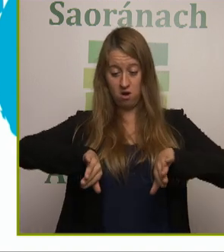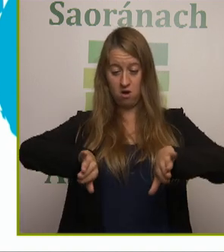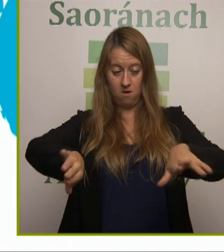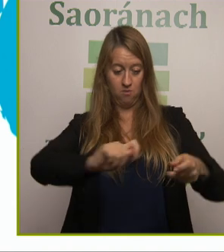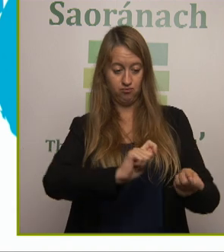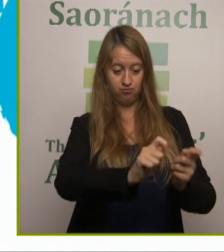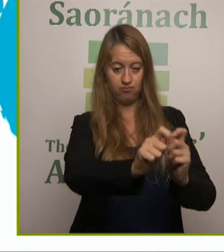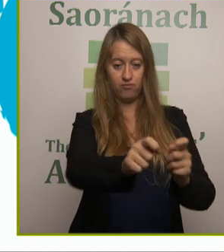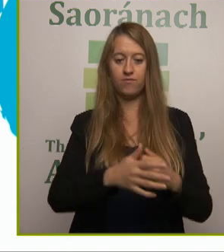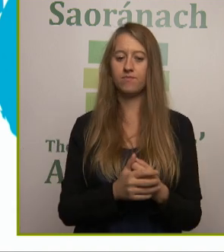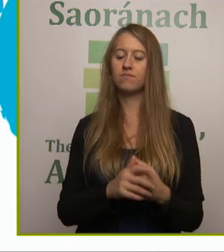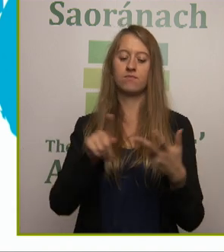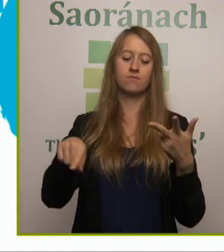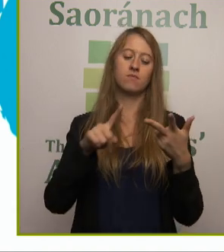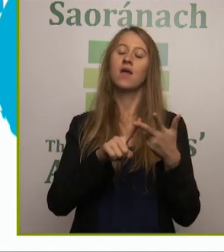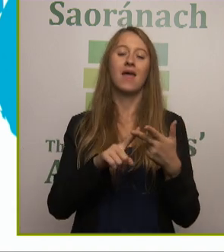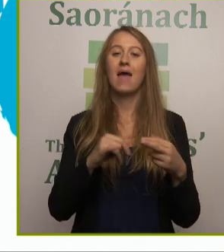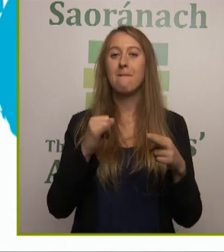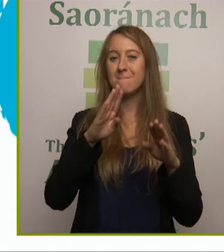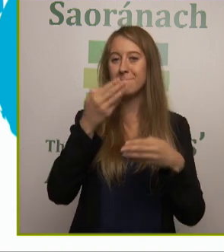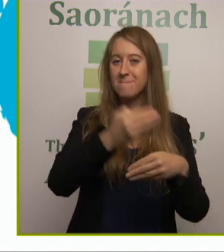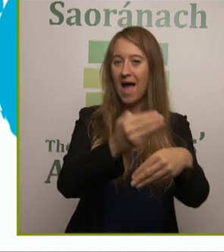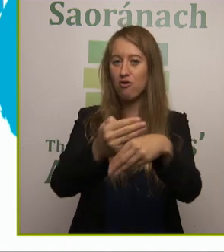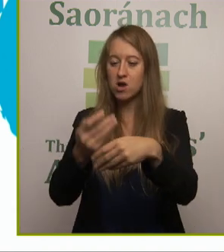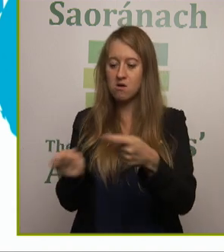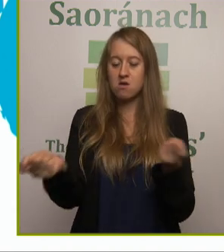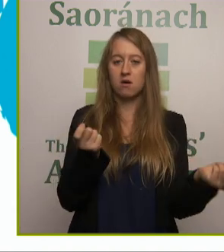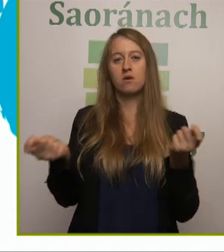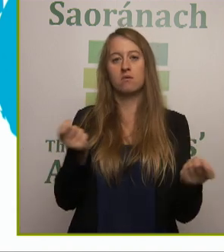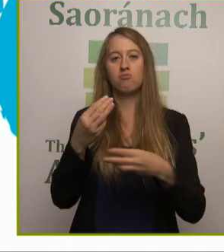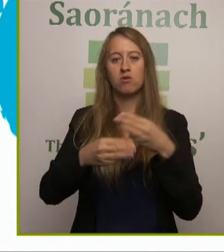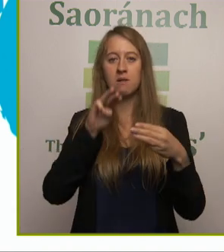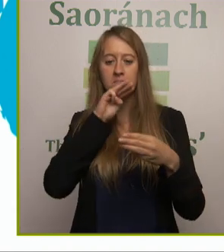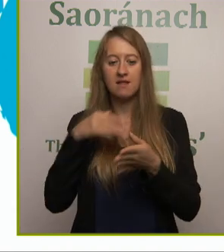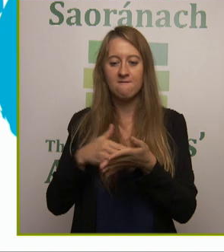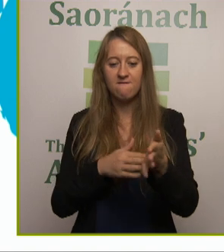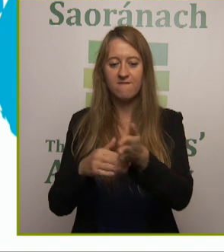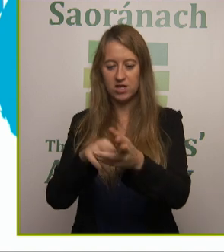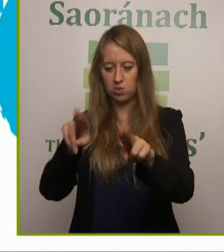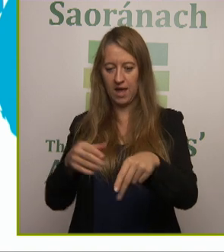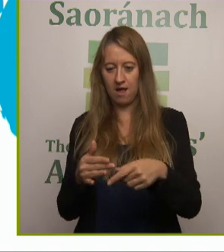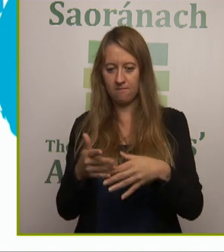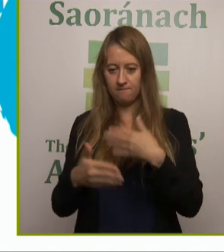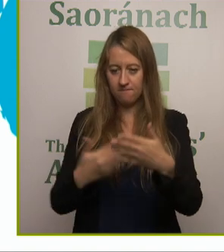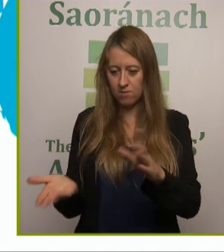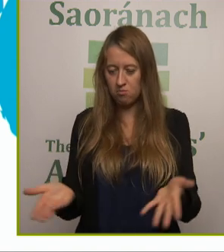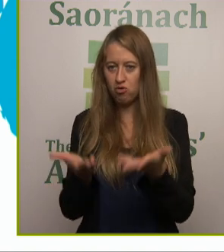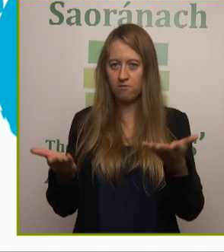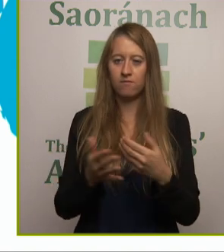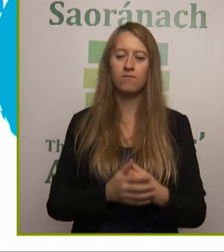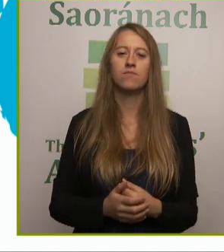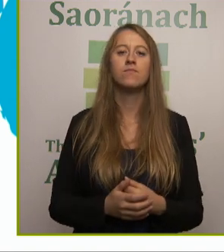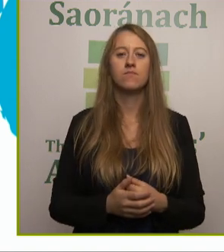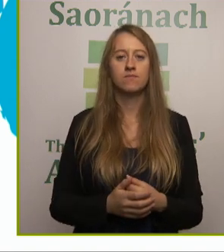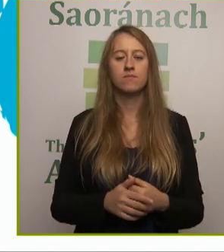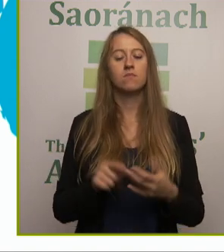mitigation projects which is where we're trying to alleviate fish passage. We're also working on the invasive species. So you